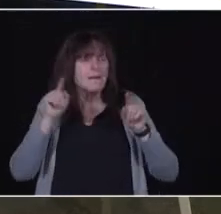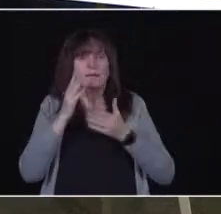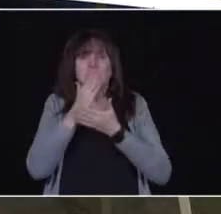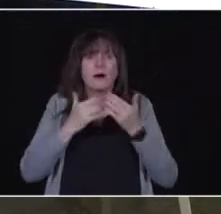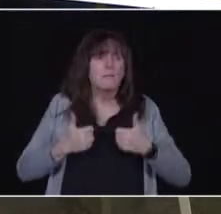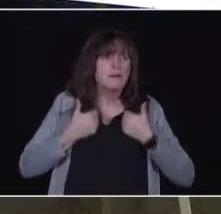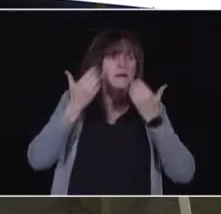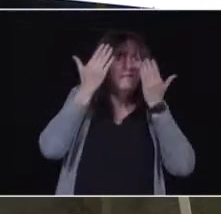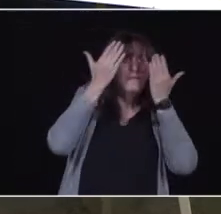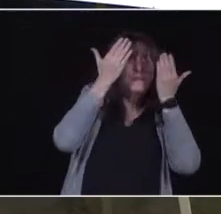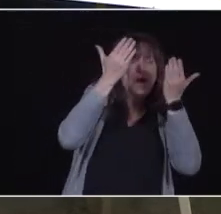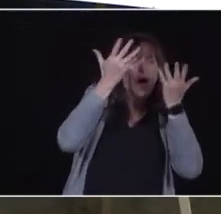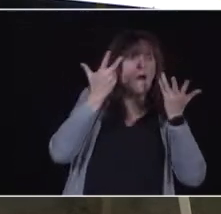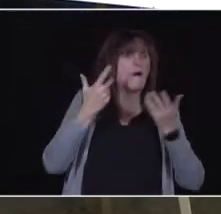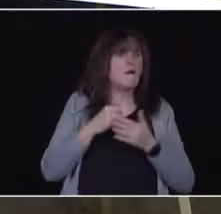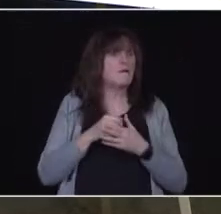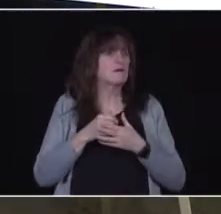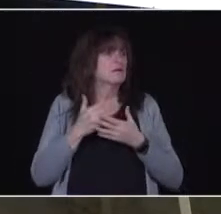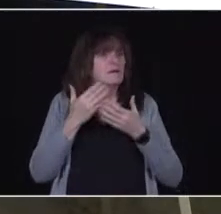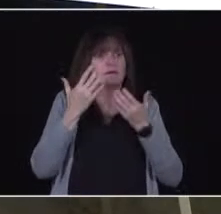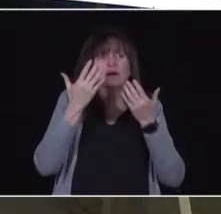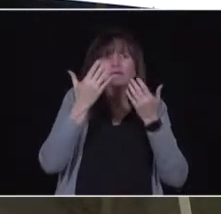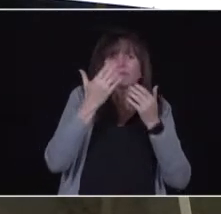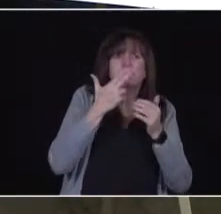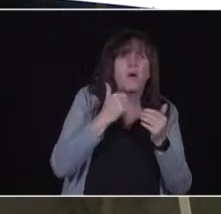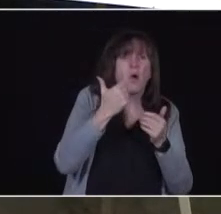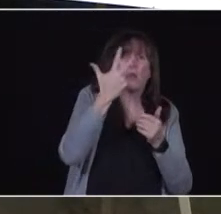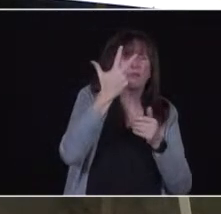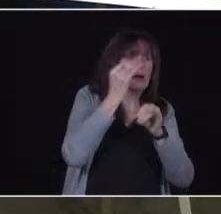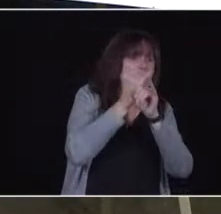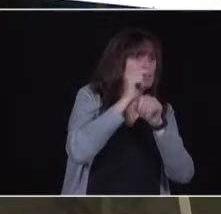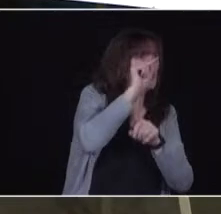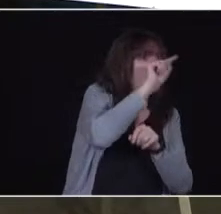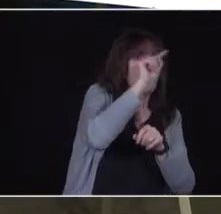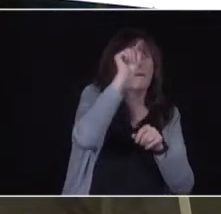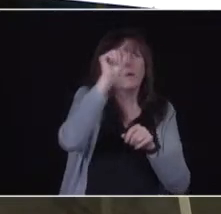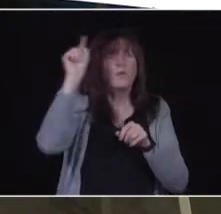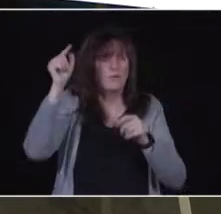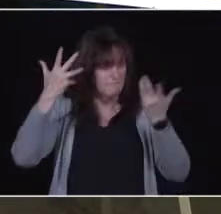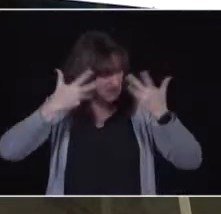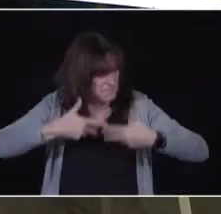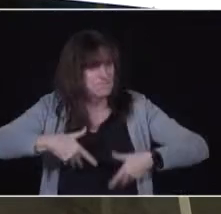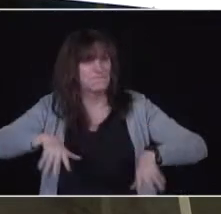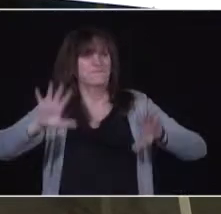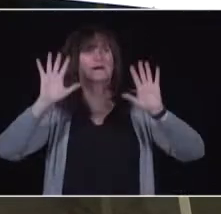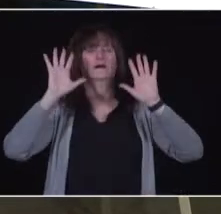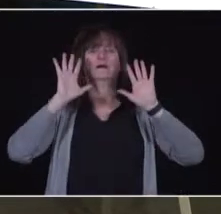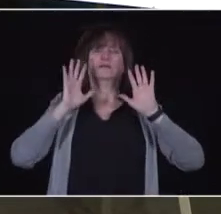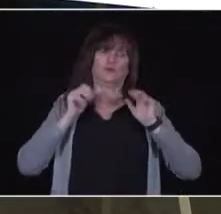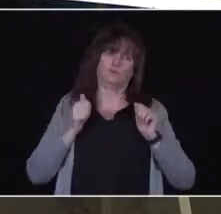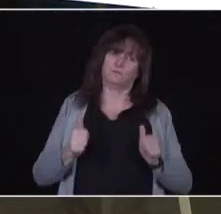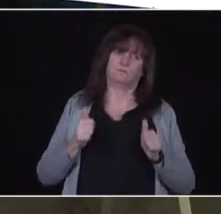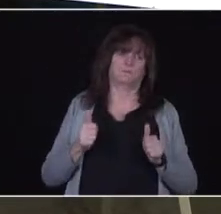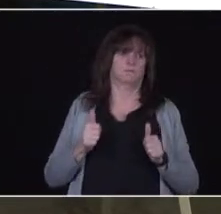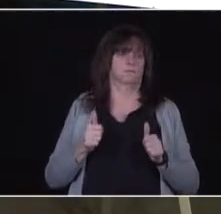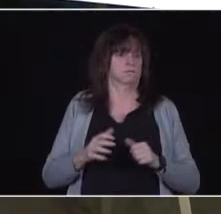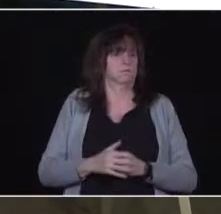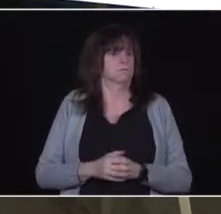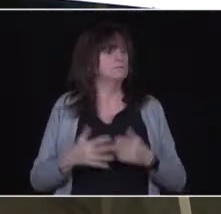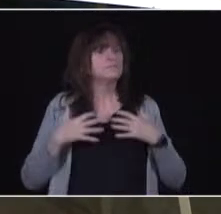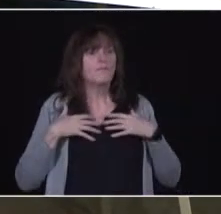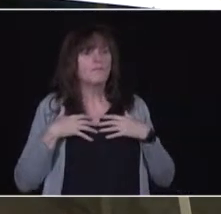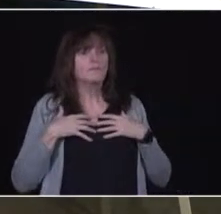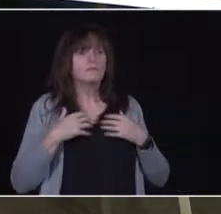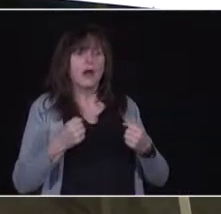completed. We vaccinated a group of people, healthcare professionals, and the logisticians who would take those vaccines into the communities.